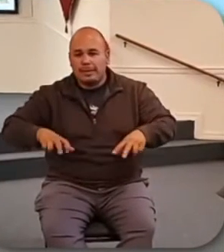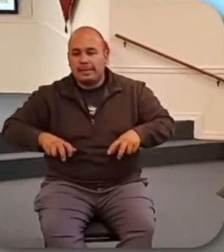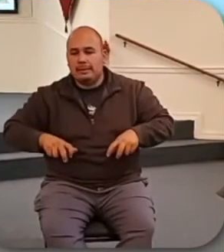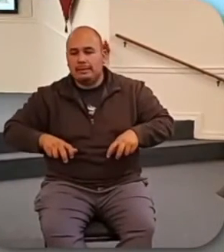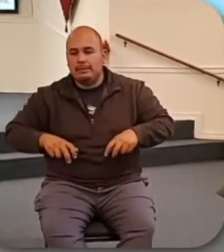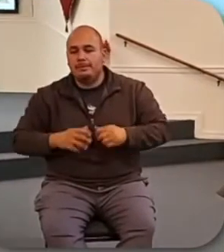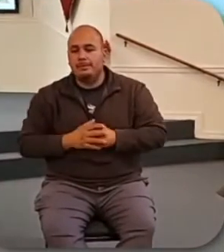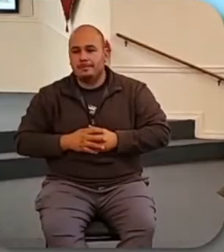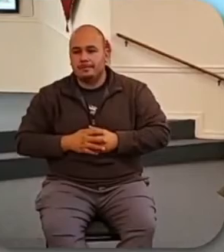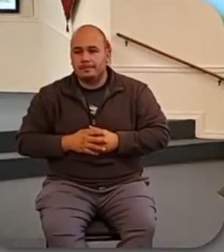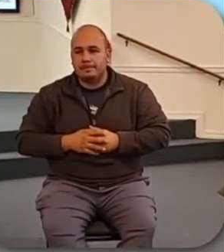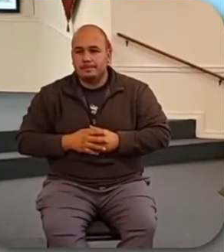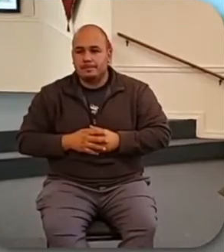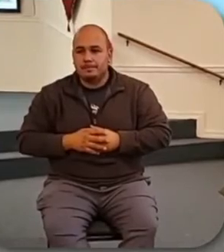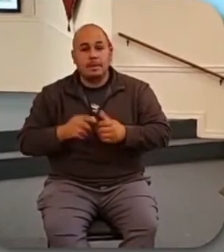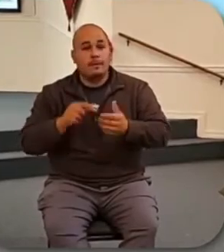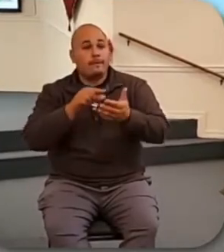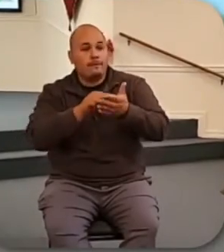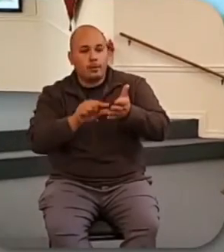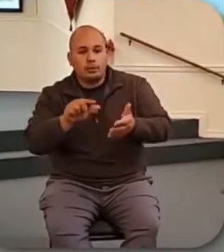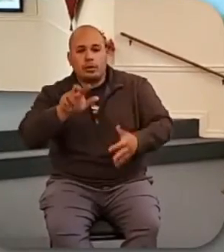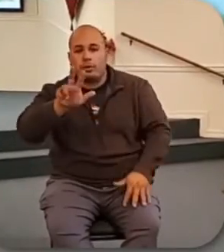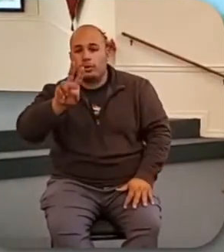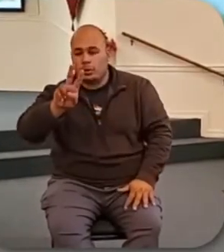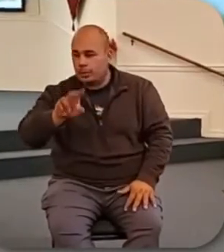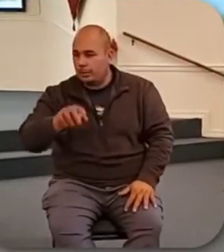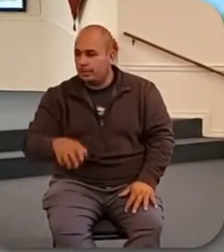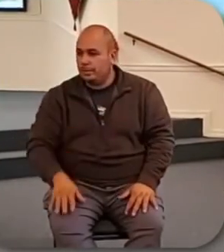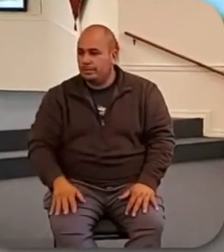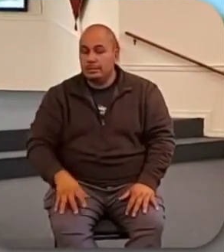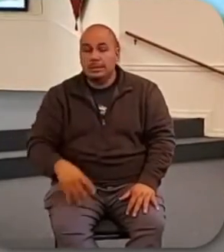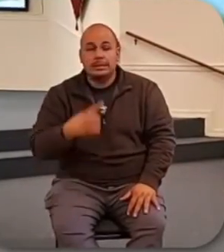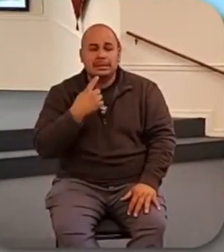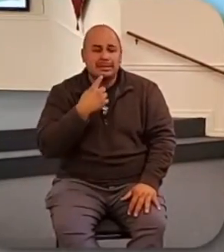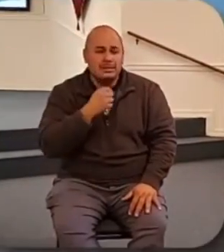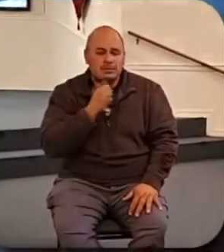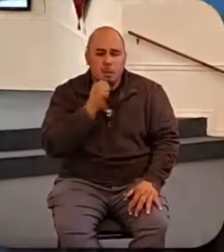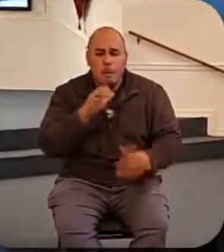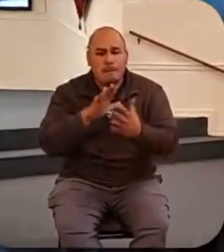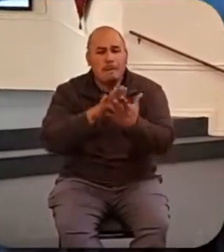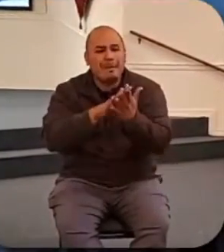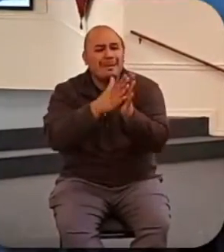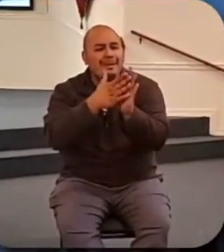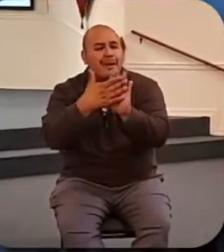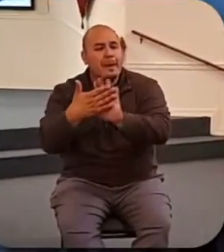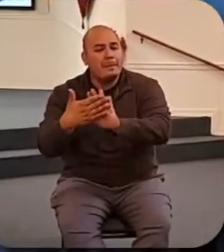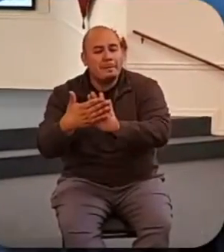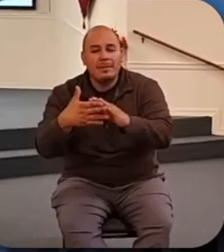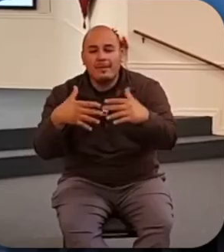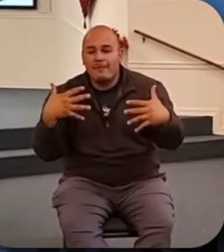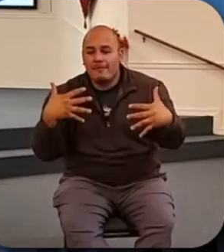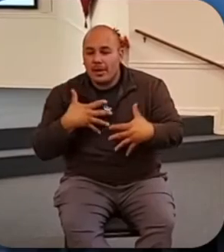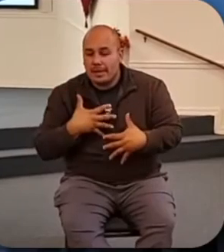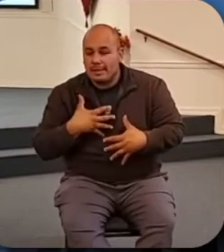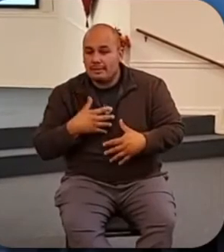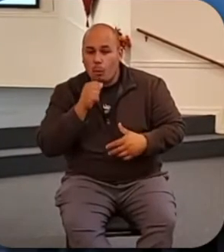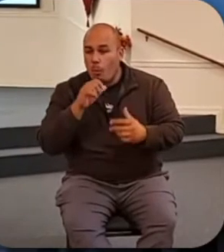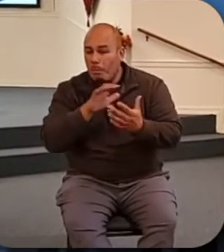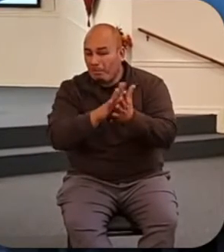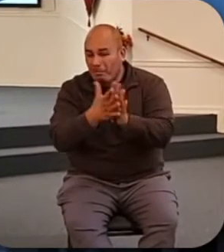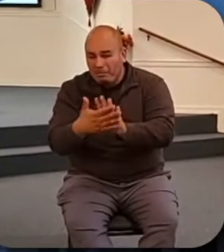In fact, he actually says in verse 32, do not be afraid, little flock. He actually says, do not be